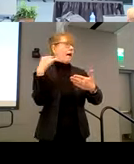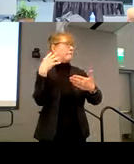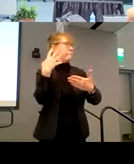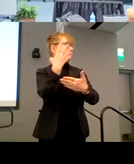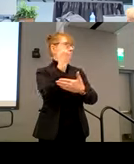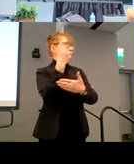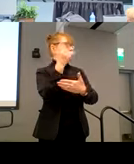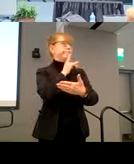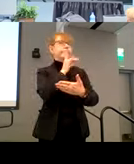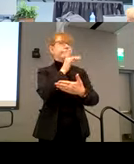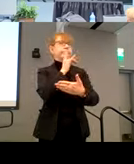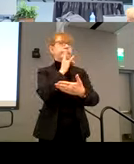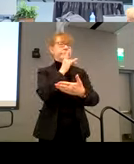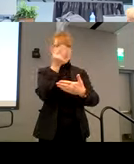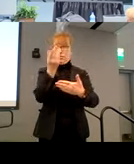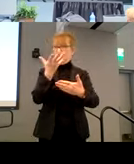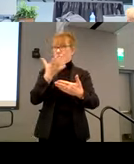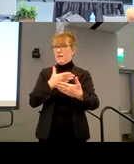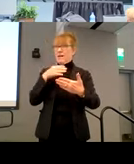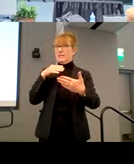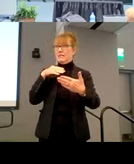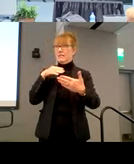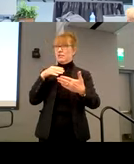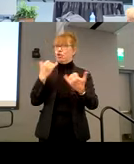current landscape of self-checkout accessibility?